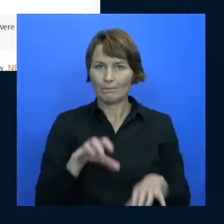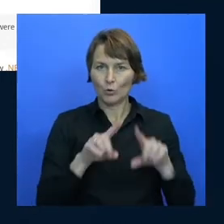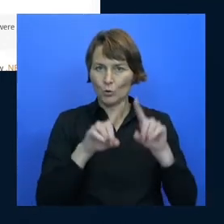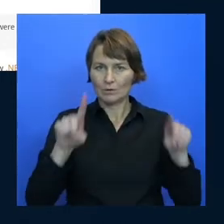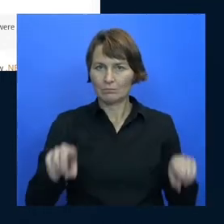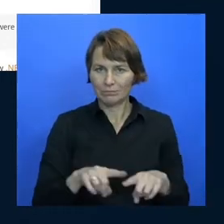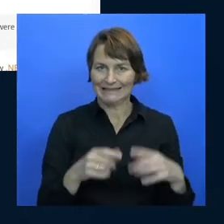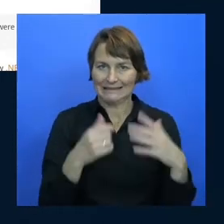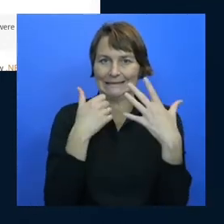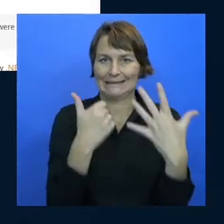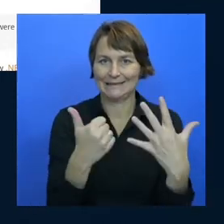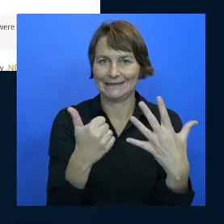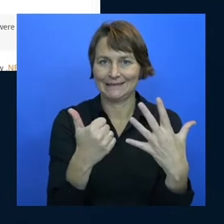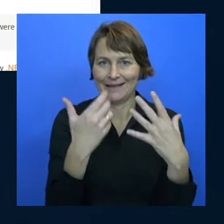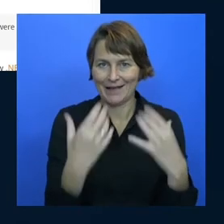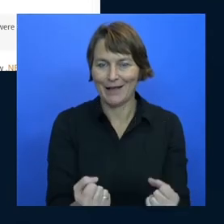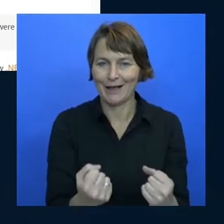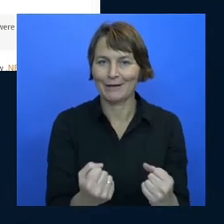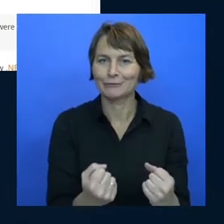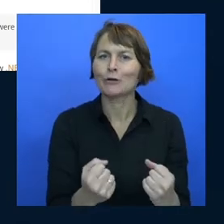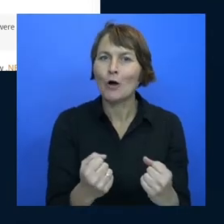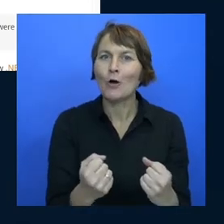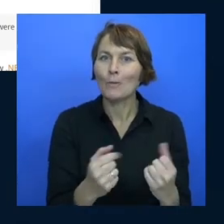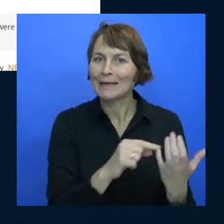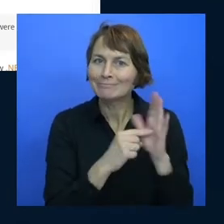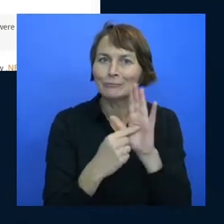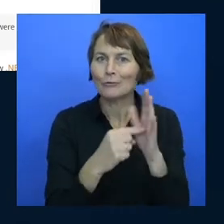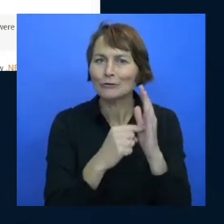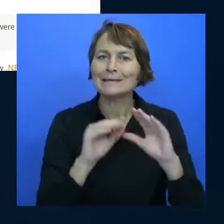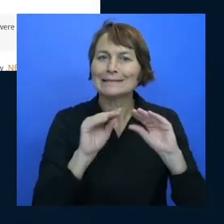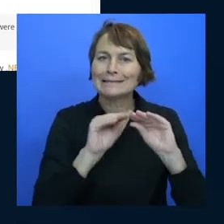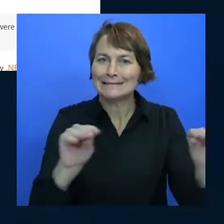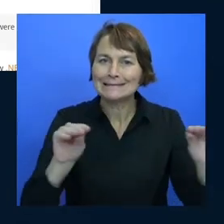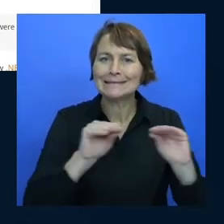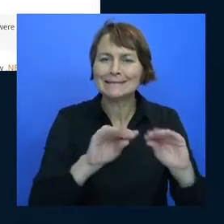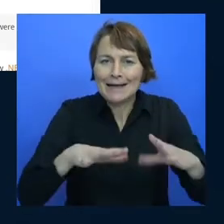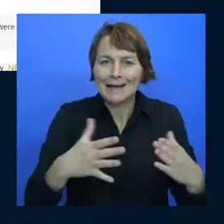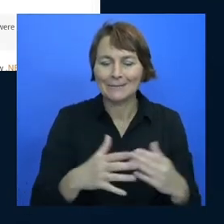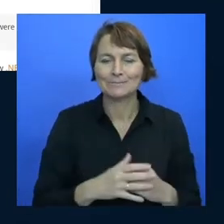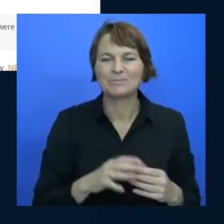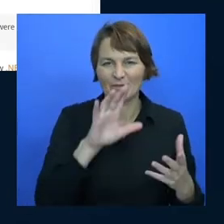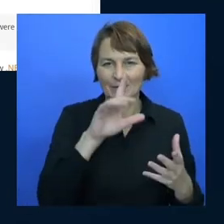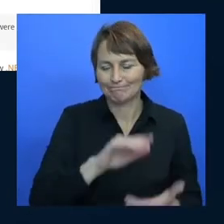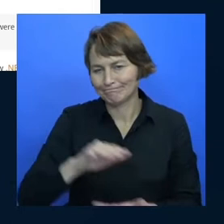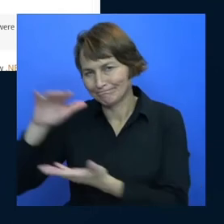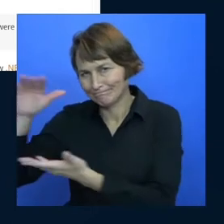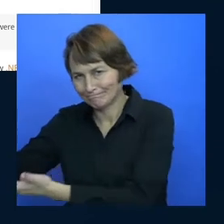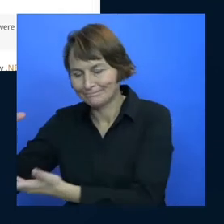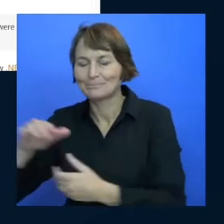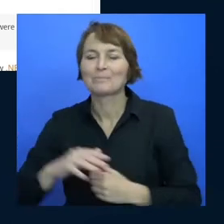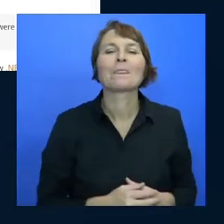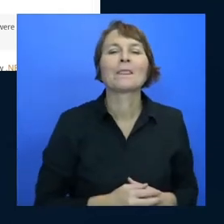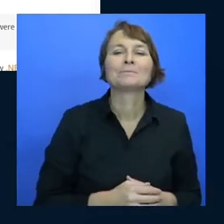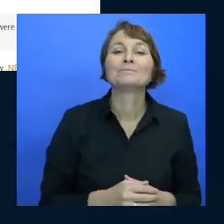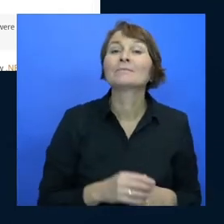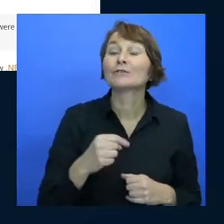about the cloud so i was copying over a file let me put this back i was copying over